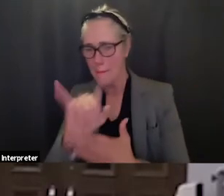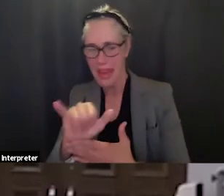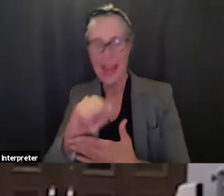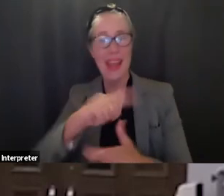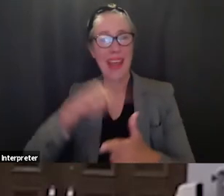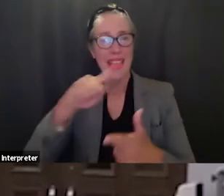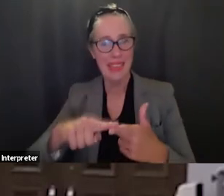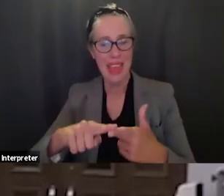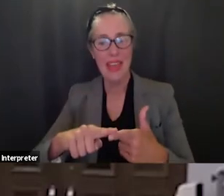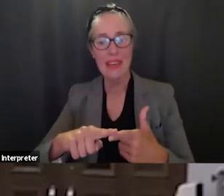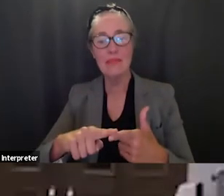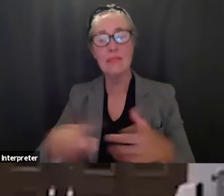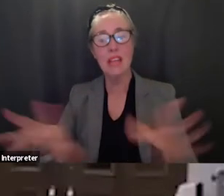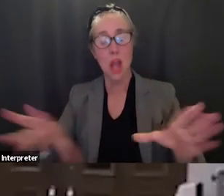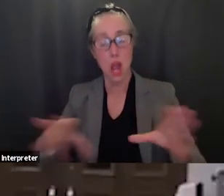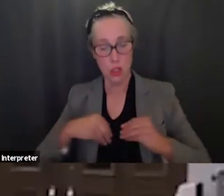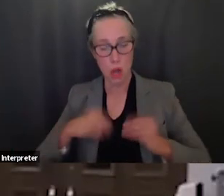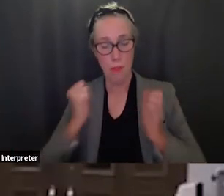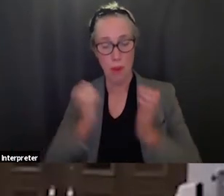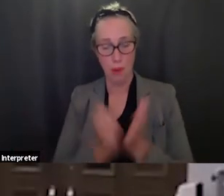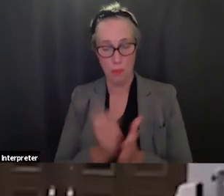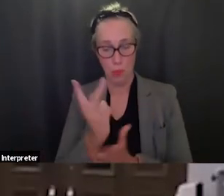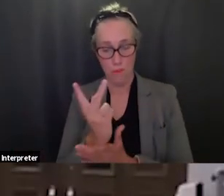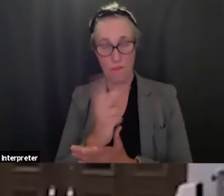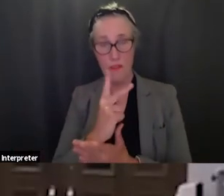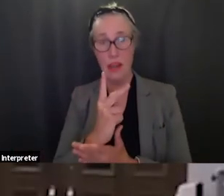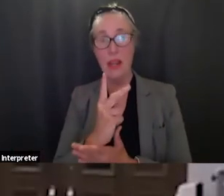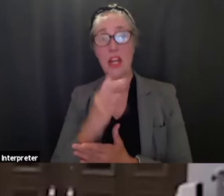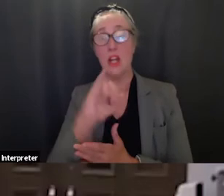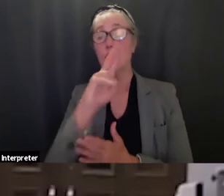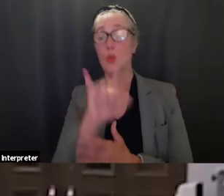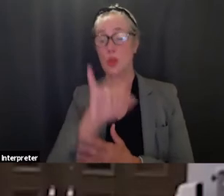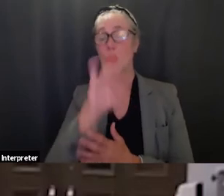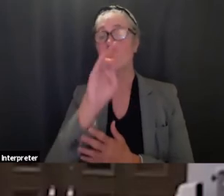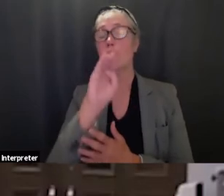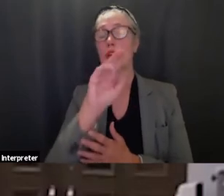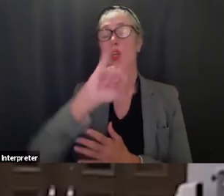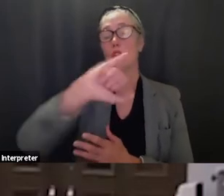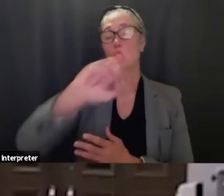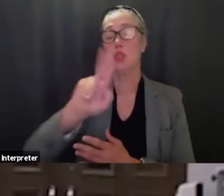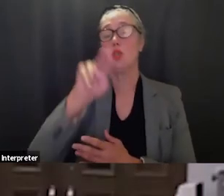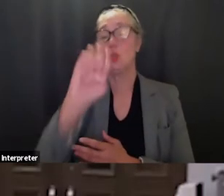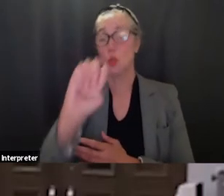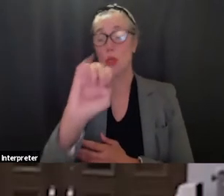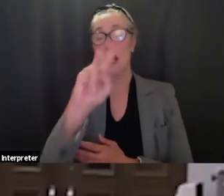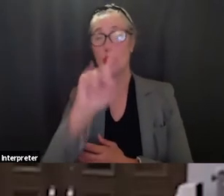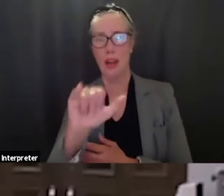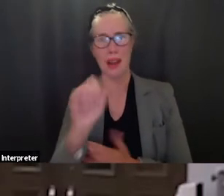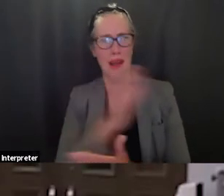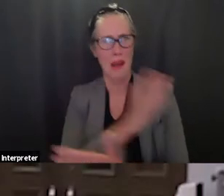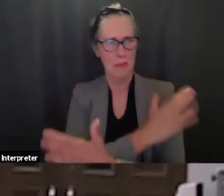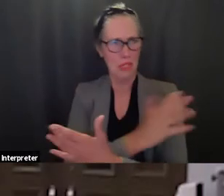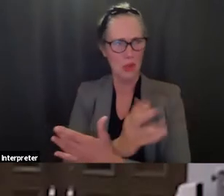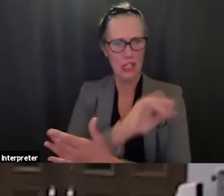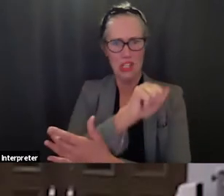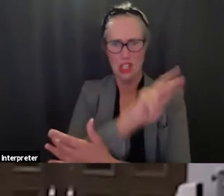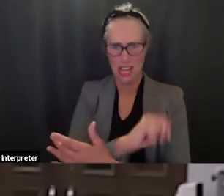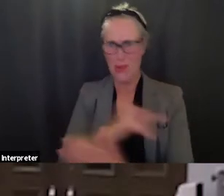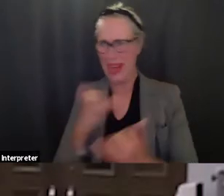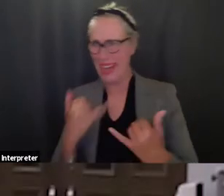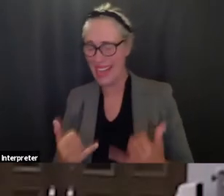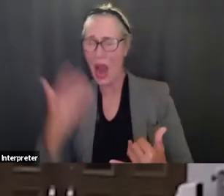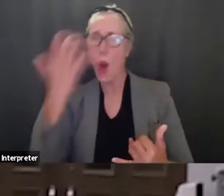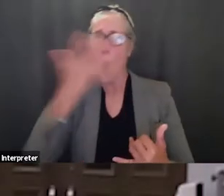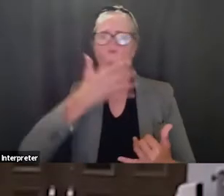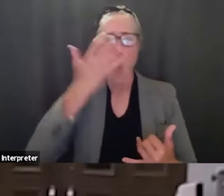adopted and approved in the june july time frame so between january and now there have